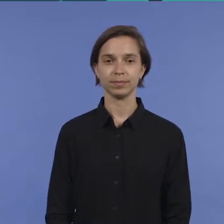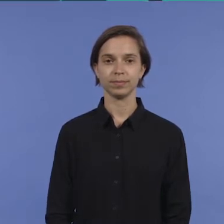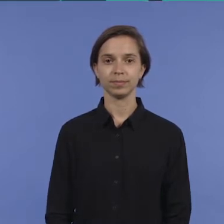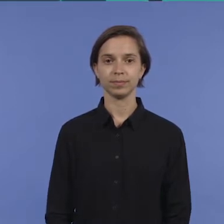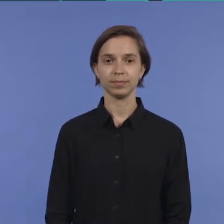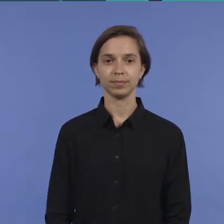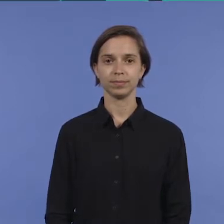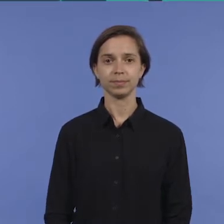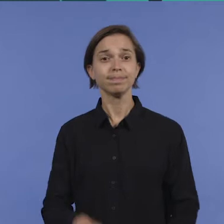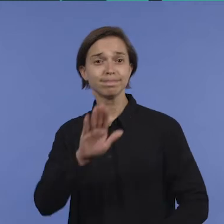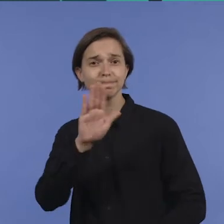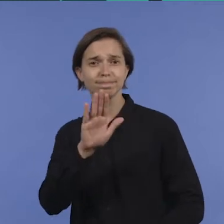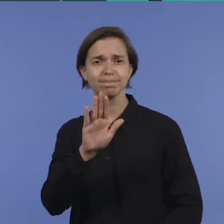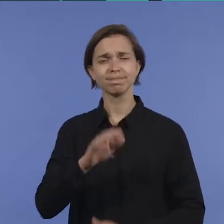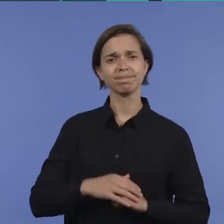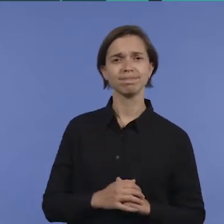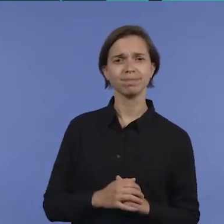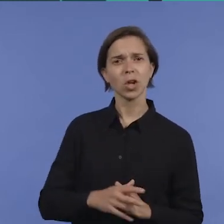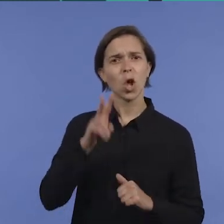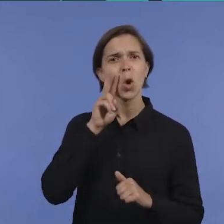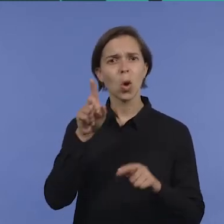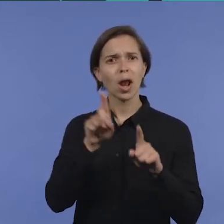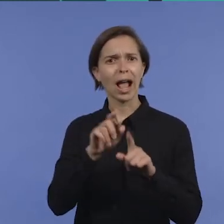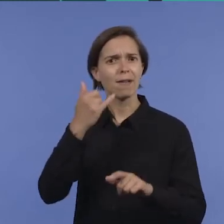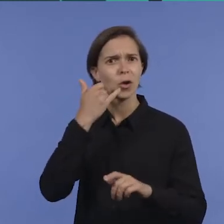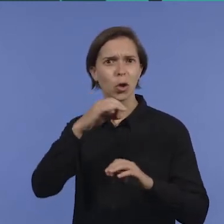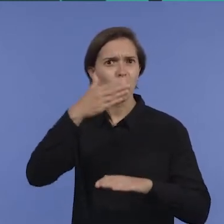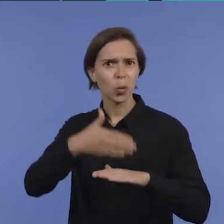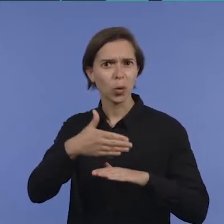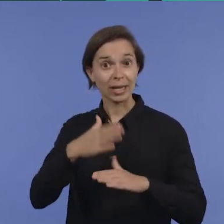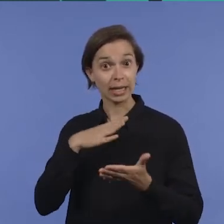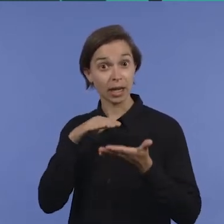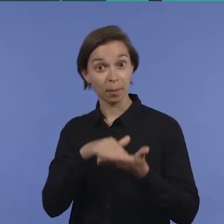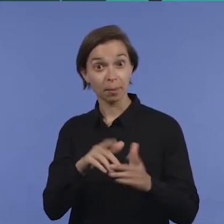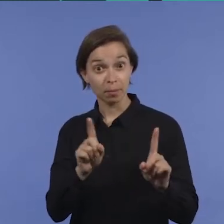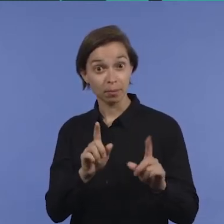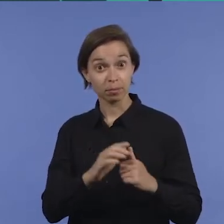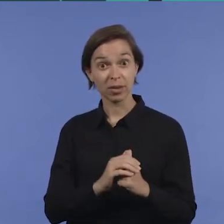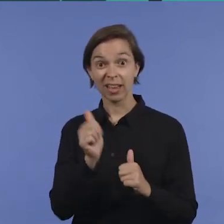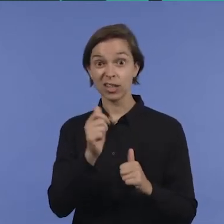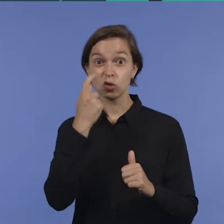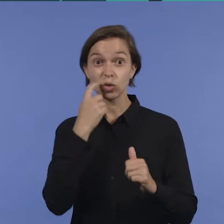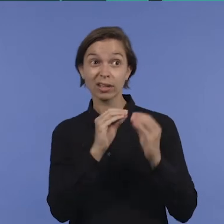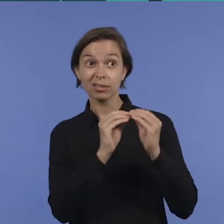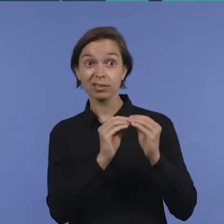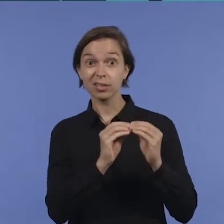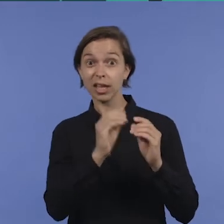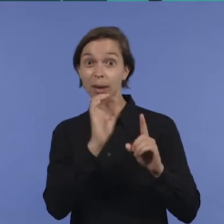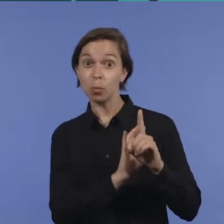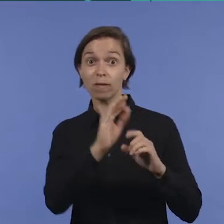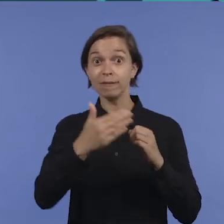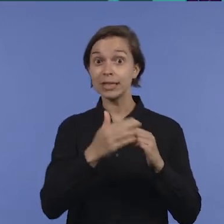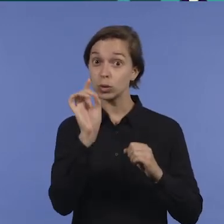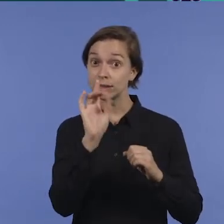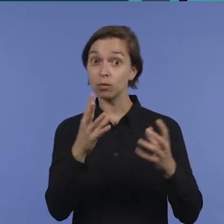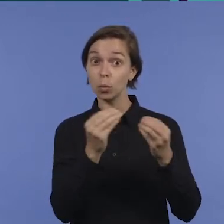Hi there Esme. You look like you could use some help with your phone. Have you tried to work this out with your telco? That's